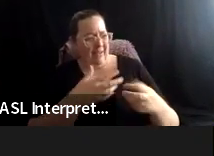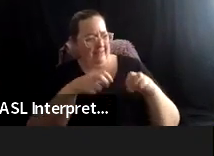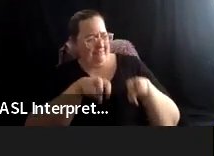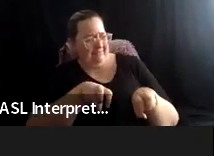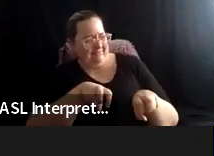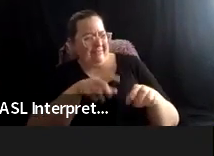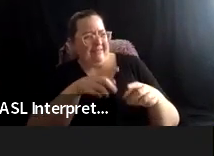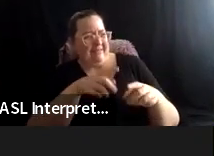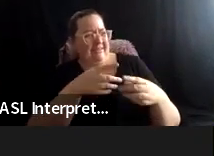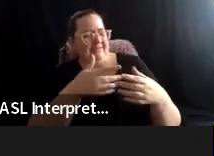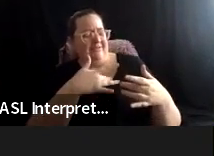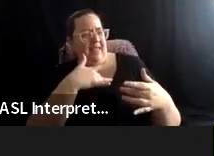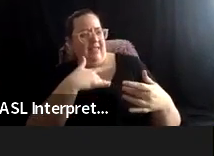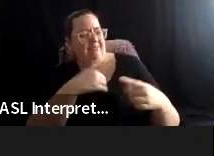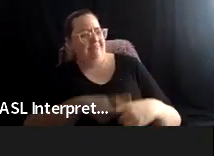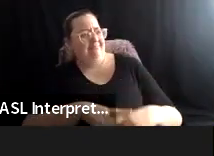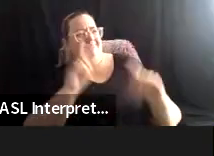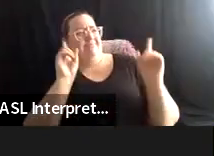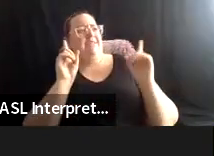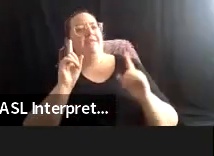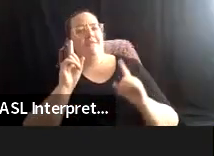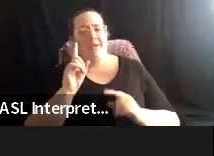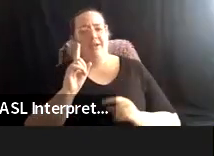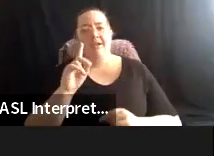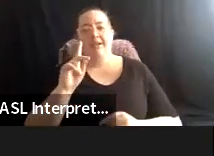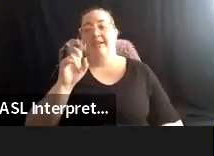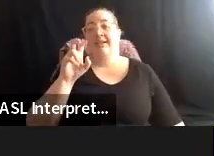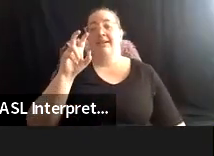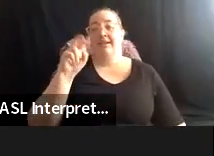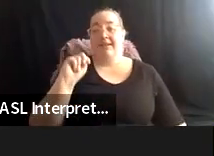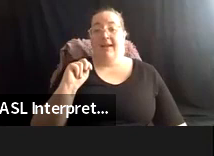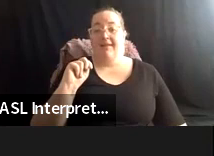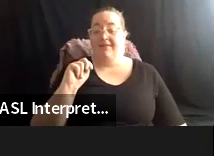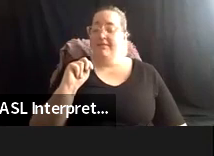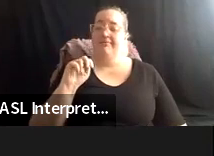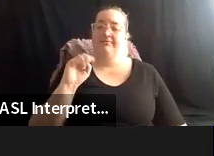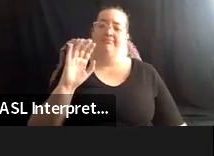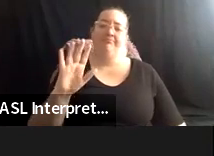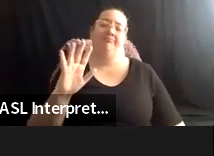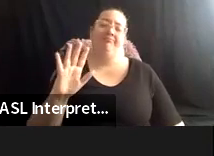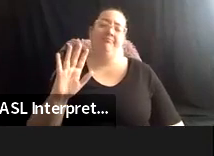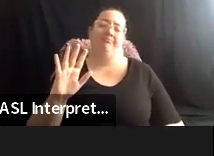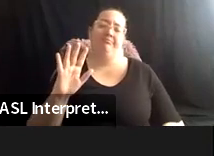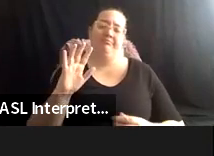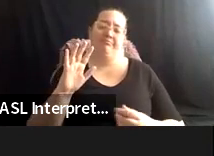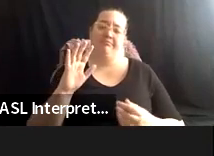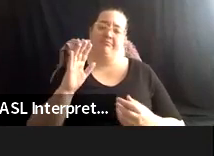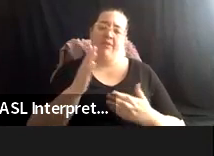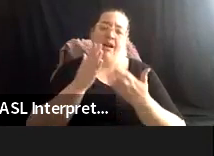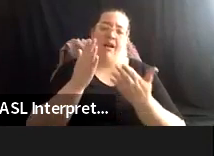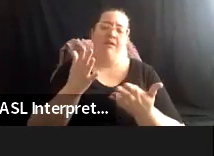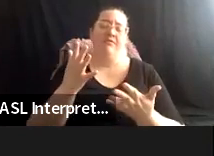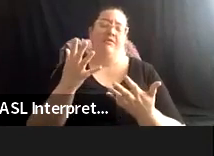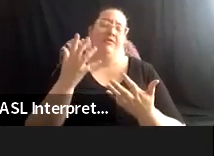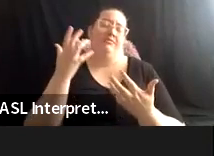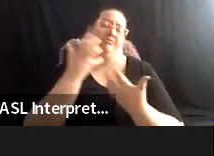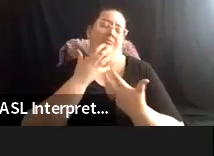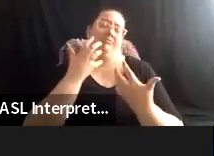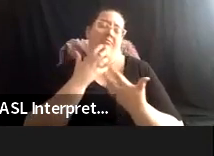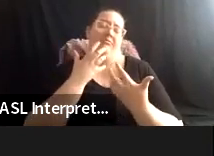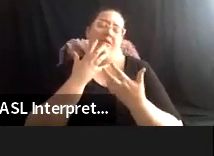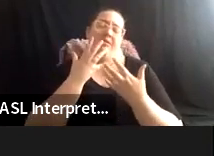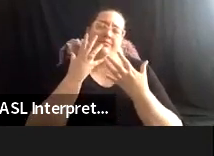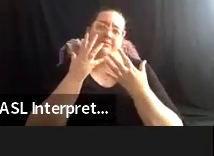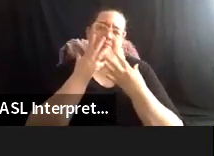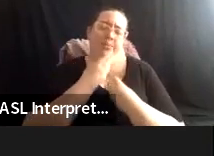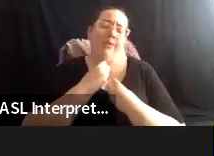Kevin's offering that came late into the night was, um, very beautiful and had a lot of emotion and a lot of love, um, with a lot of folks